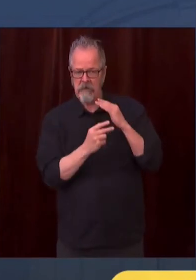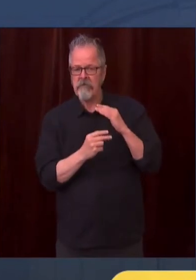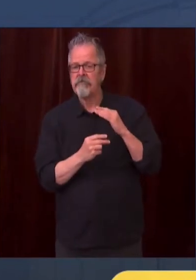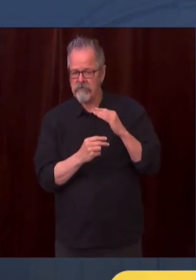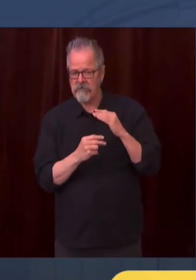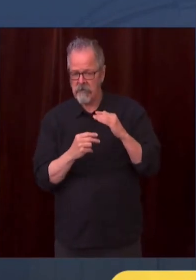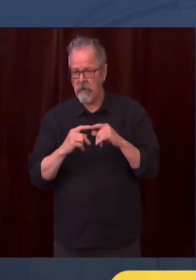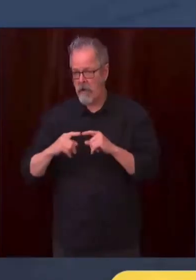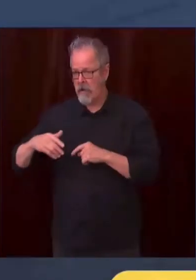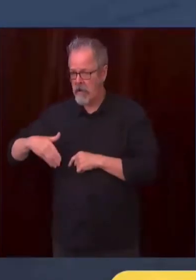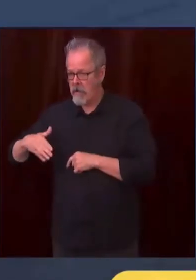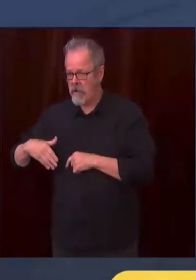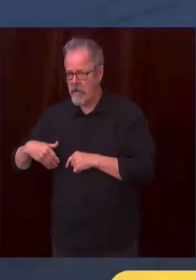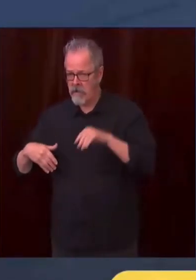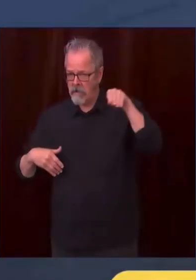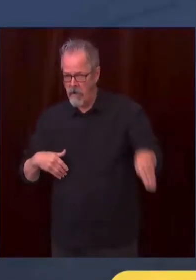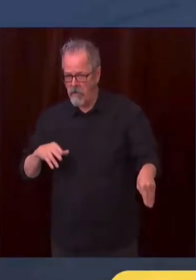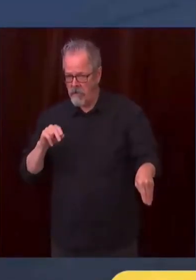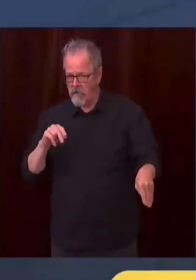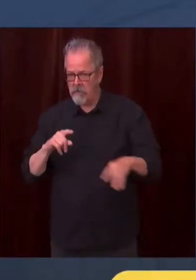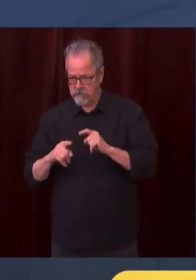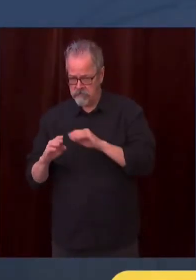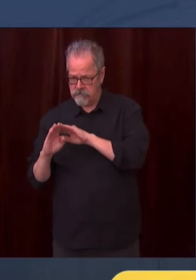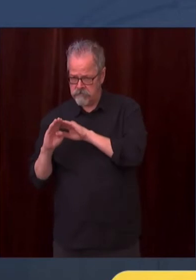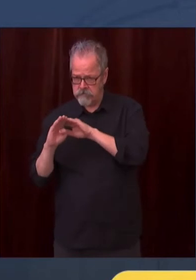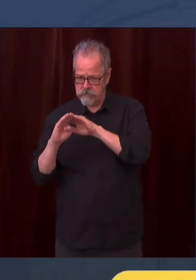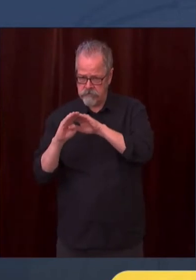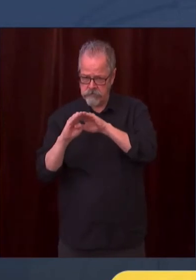changes. And as the pandemic has changed, so have we.